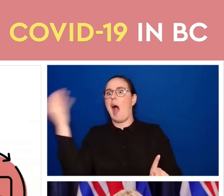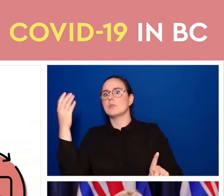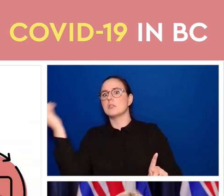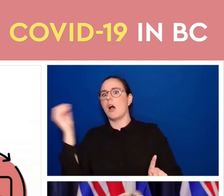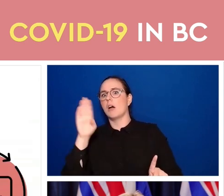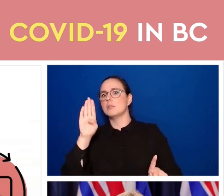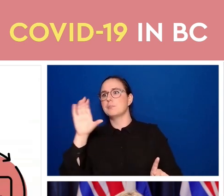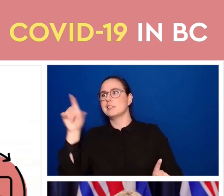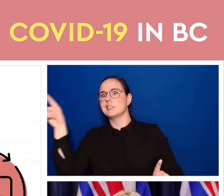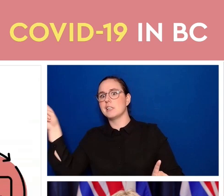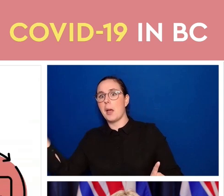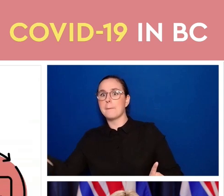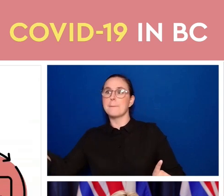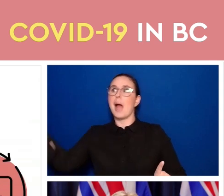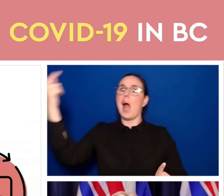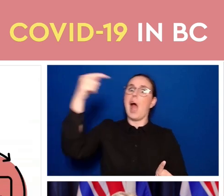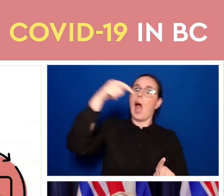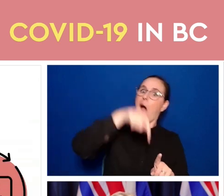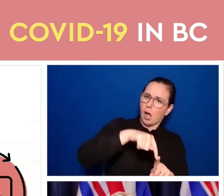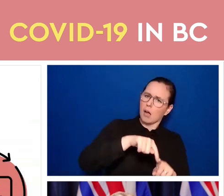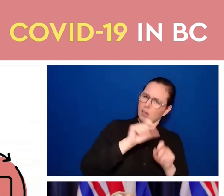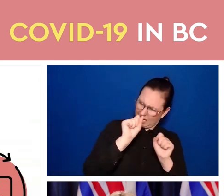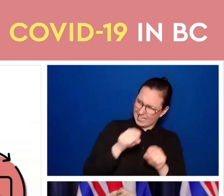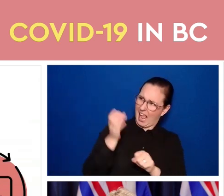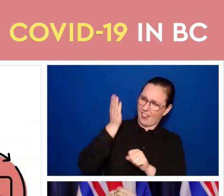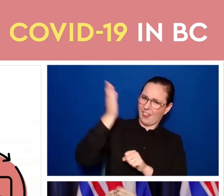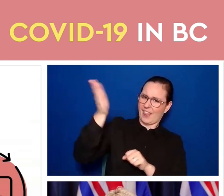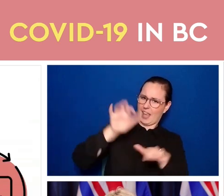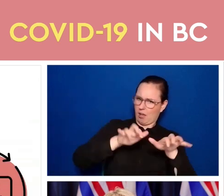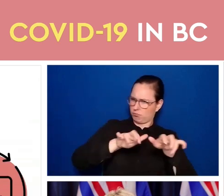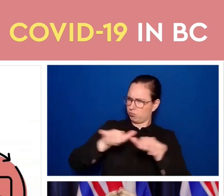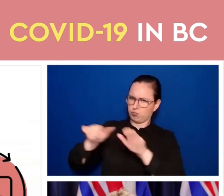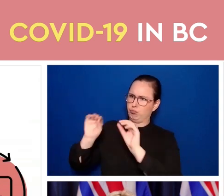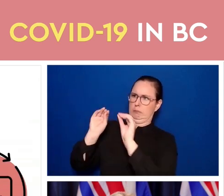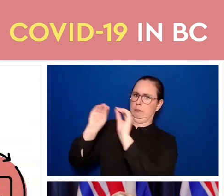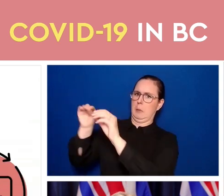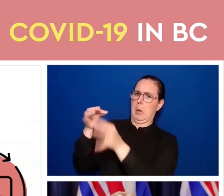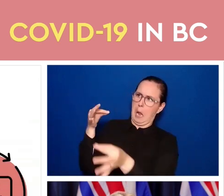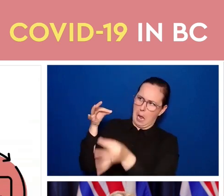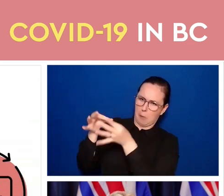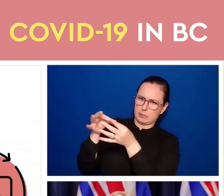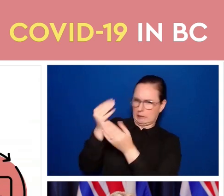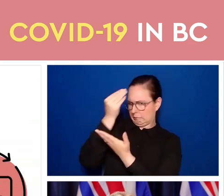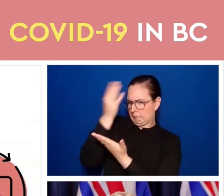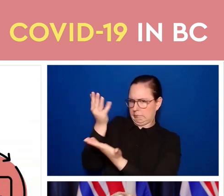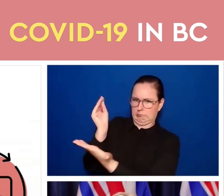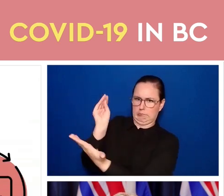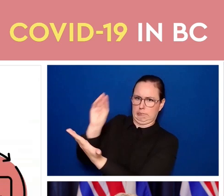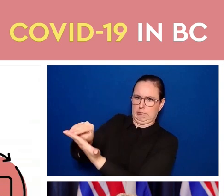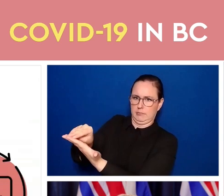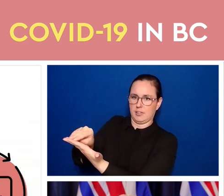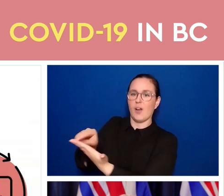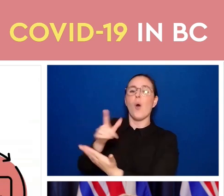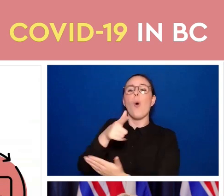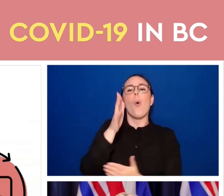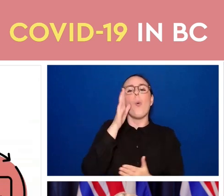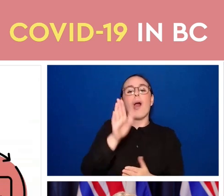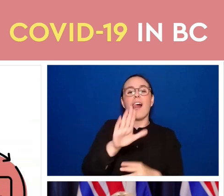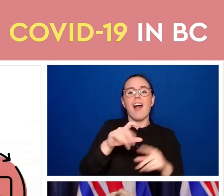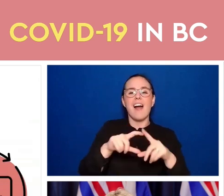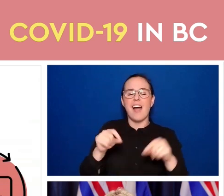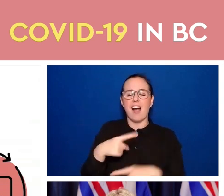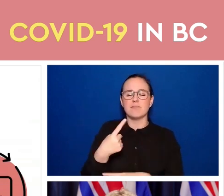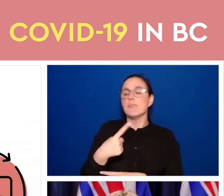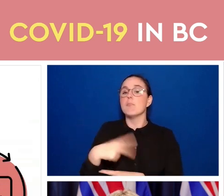update and submit your immunization records and that will enable you to get your BC vaccine Submitting this